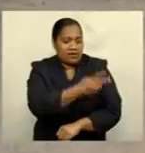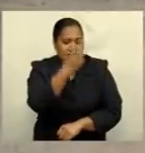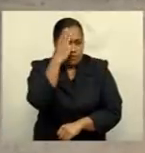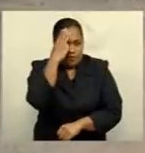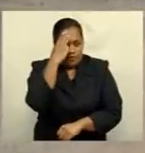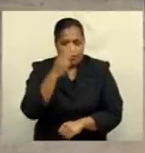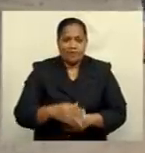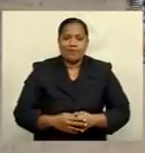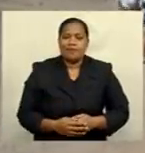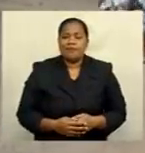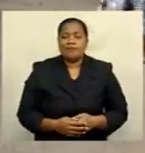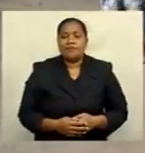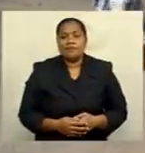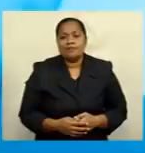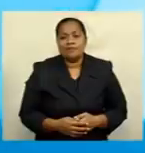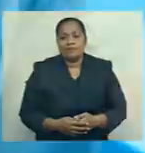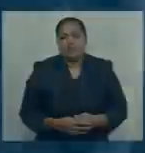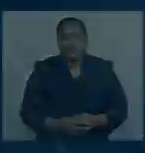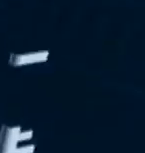Kumar, FBC News.